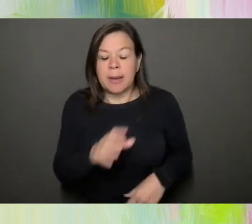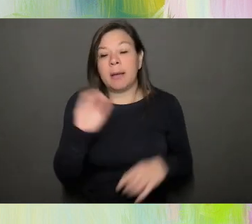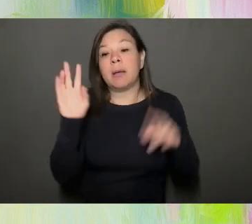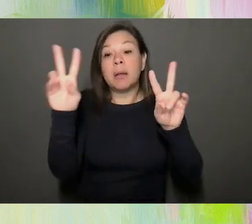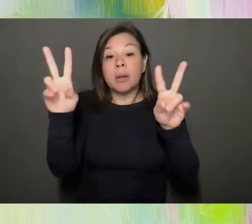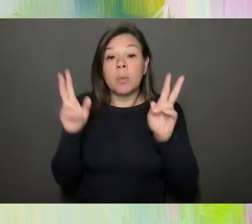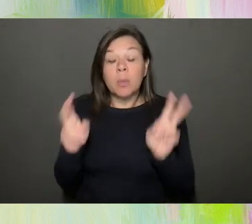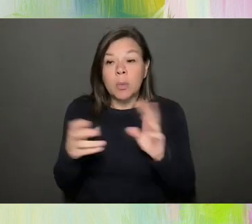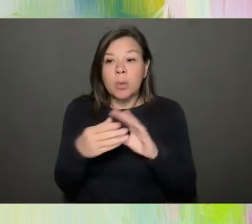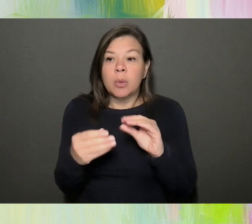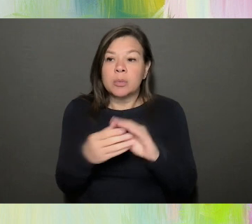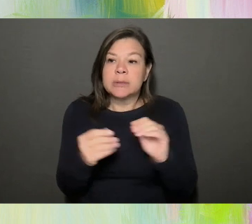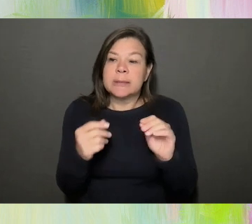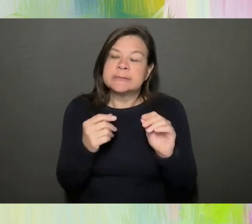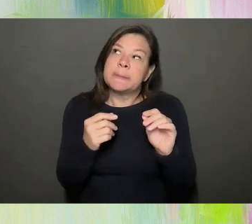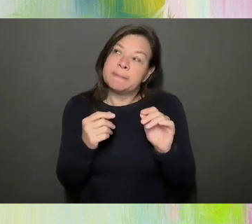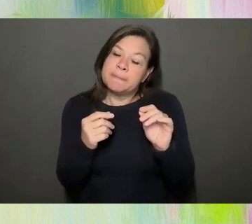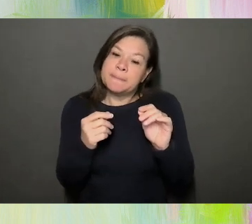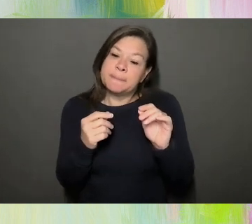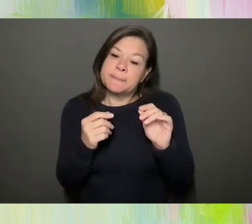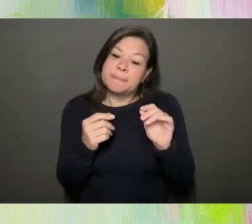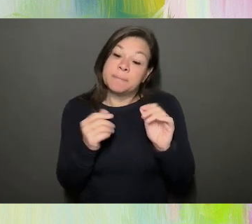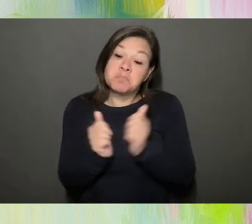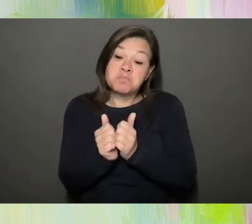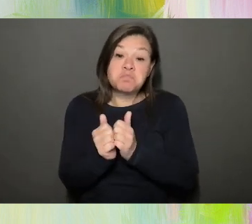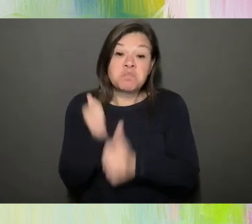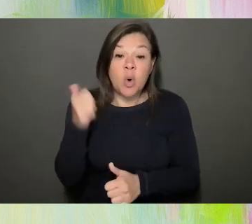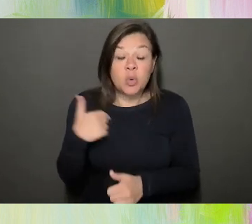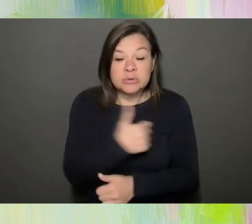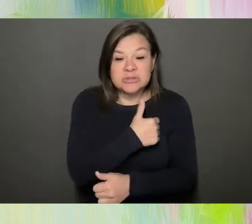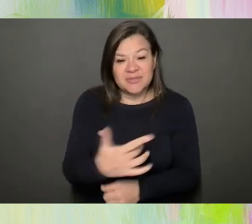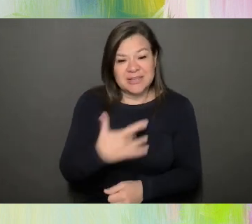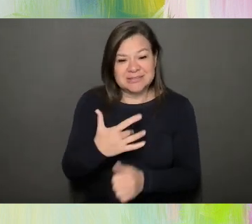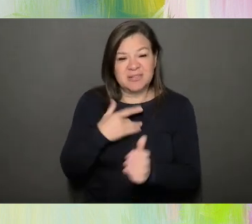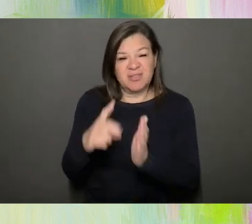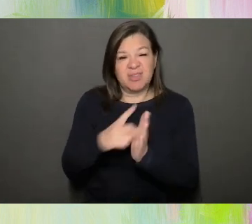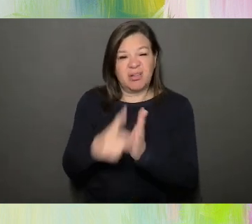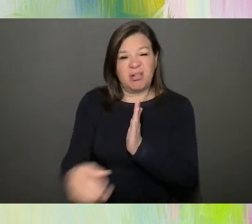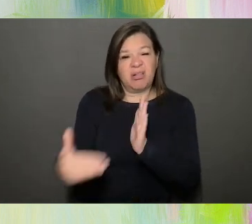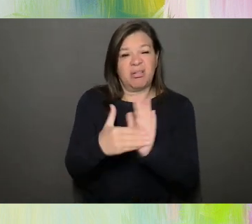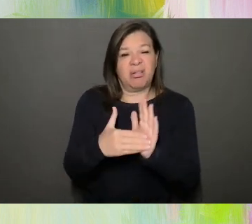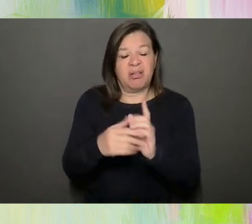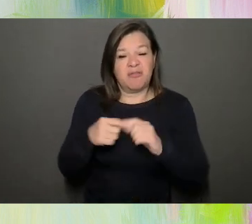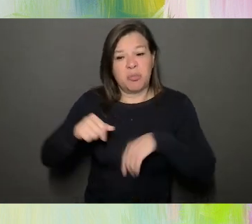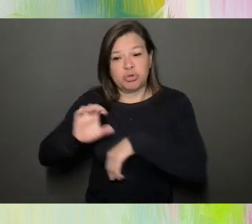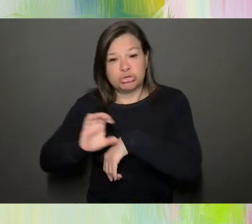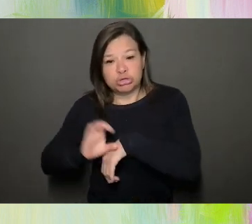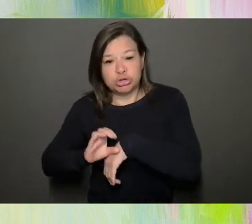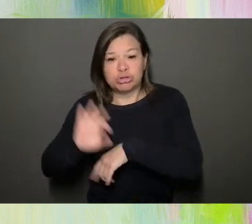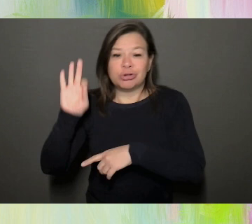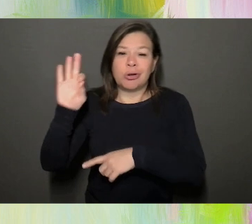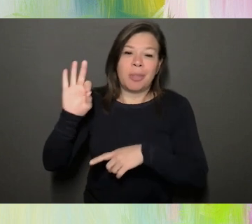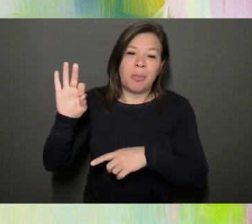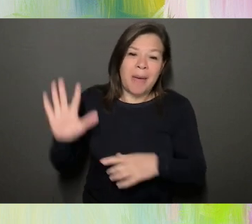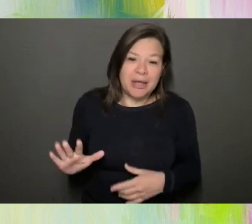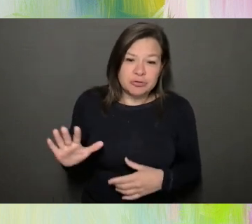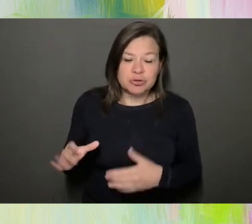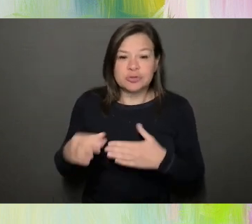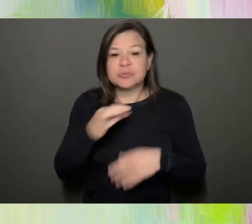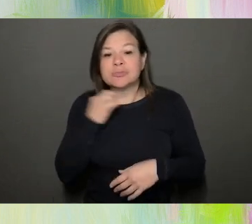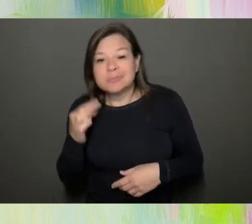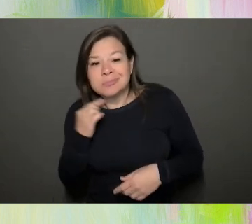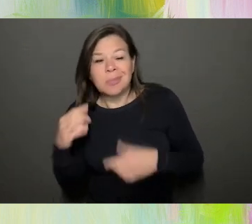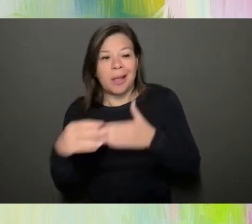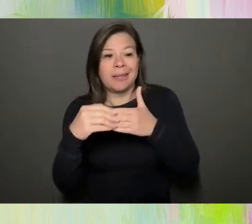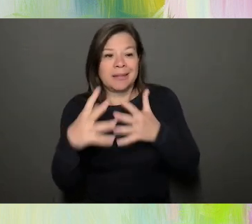the participant will say, most of us feel discriminated by the church, by the pastors and religious leaders. Sometimes